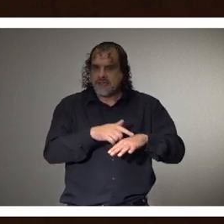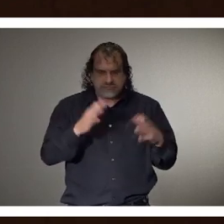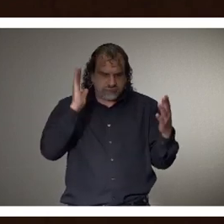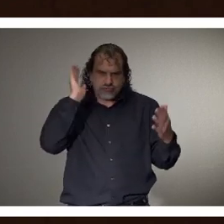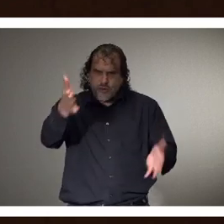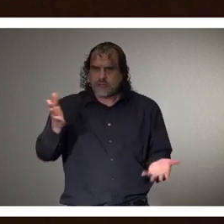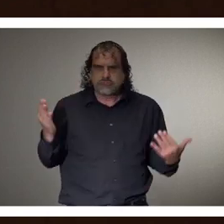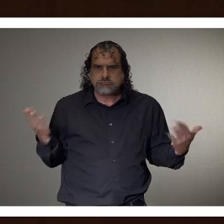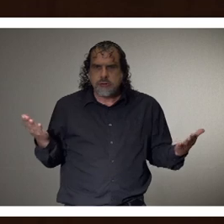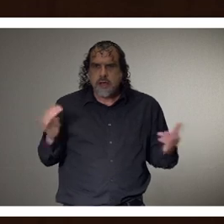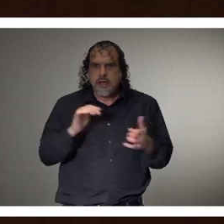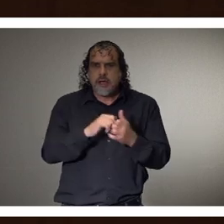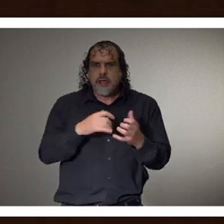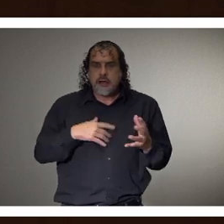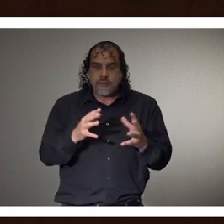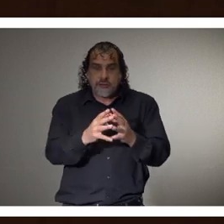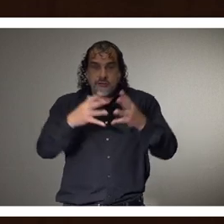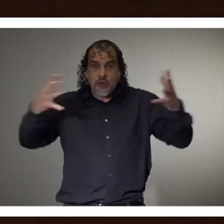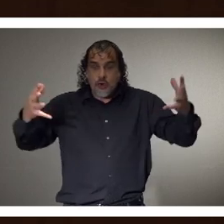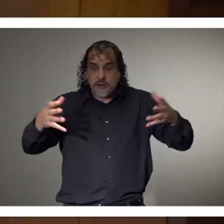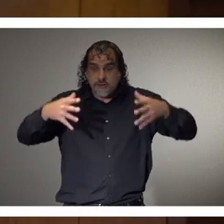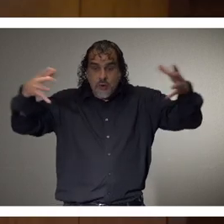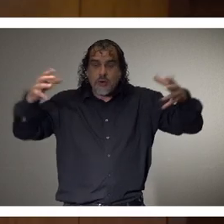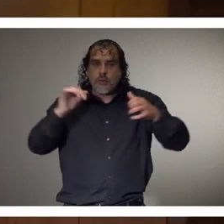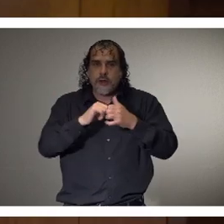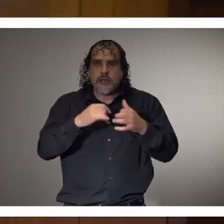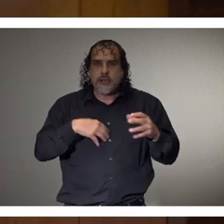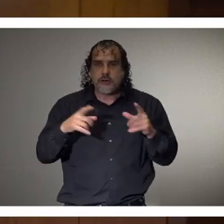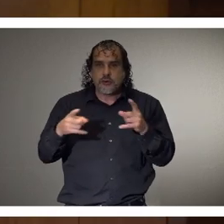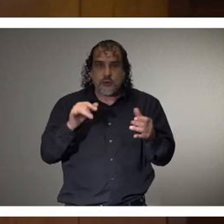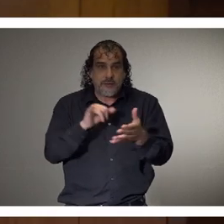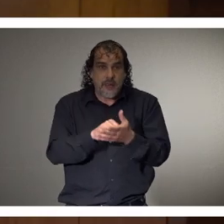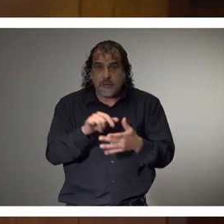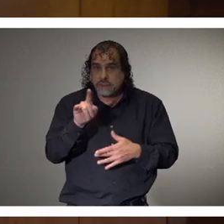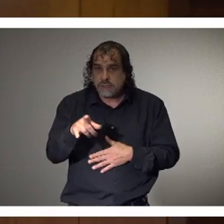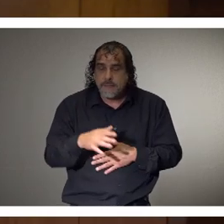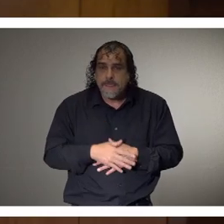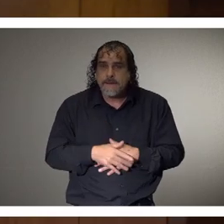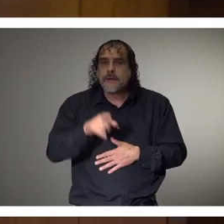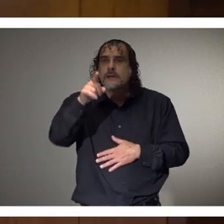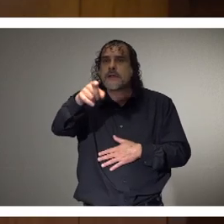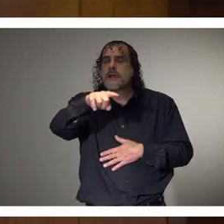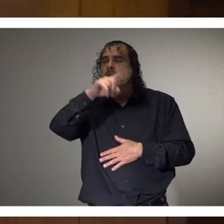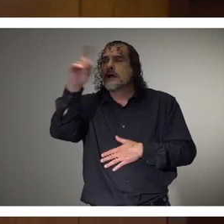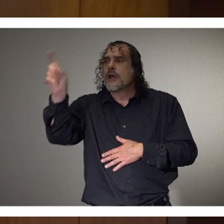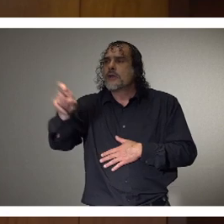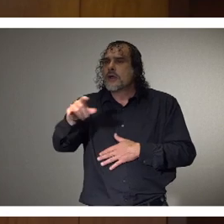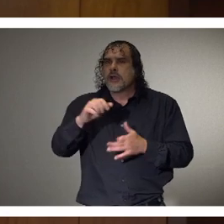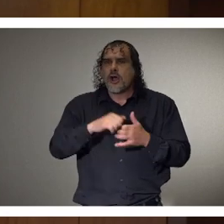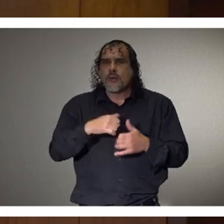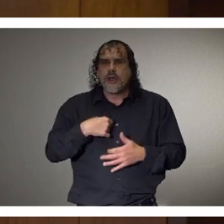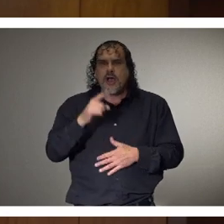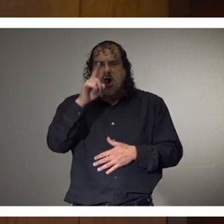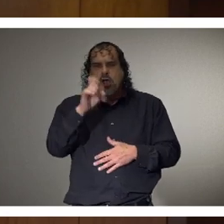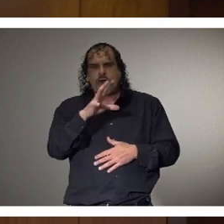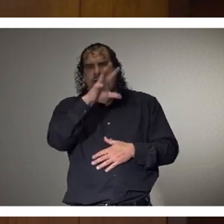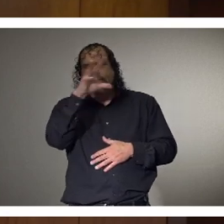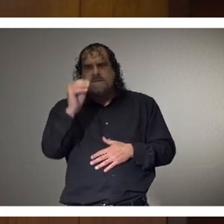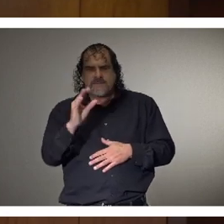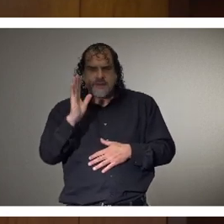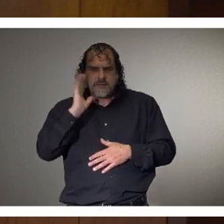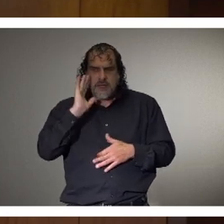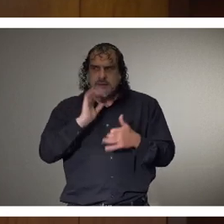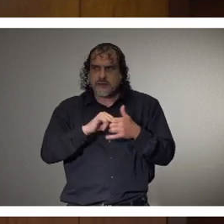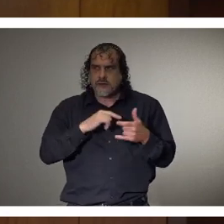it can surge greater if we needed that. I don't know if we're at a point where we could say we're 150 beds away from needing to go into that